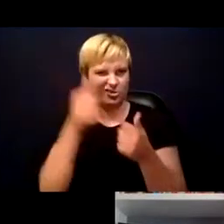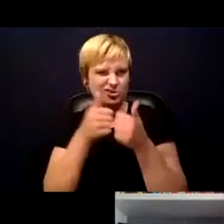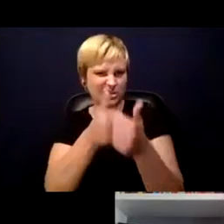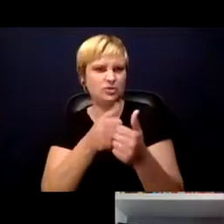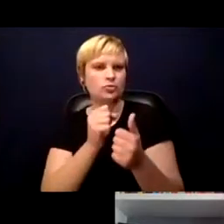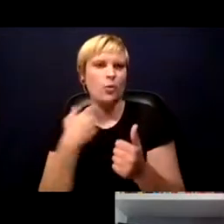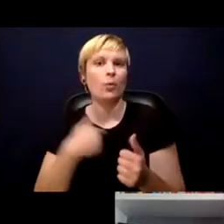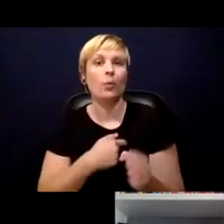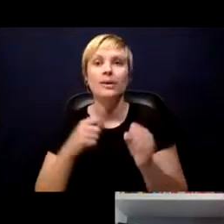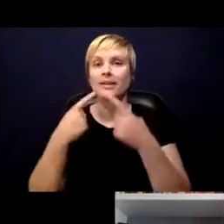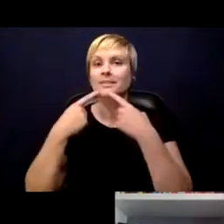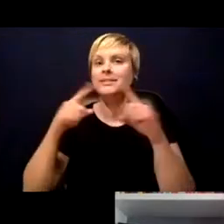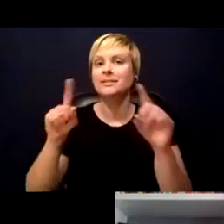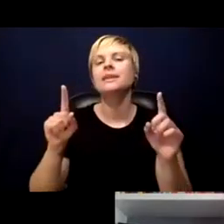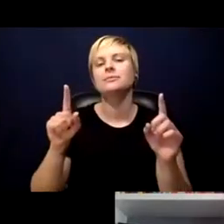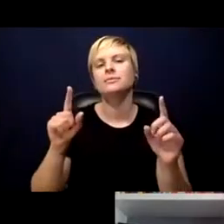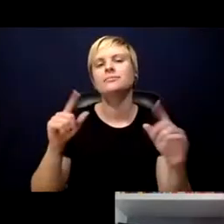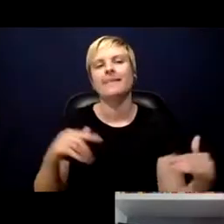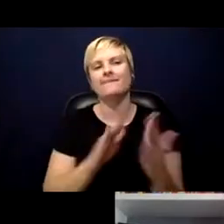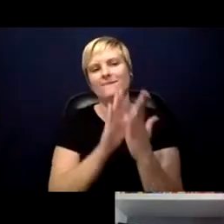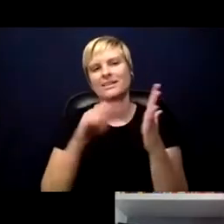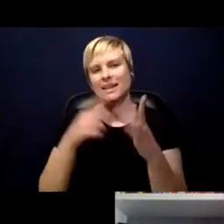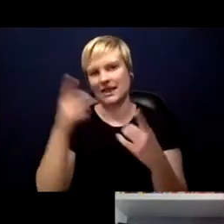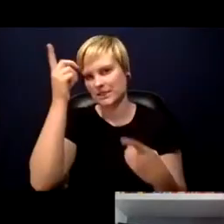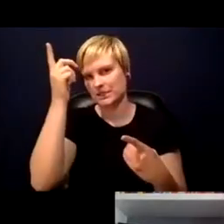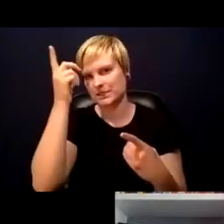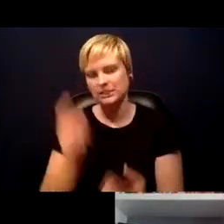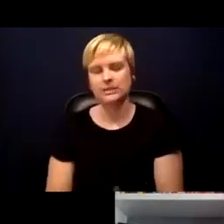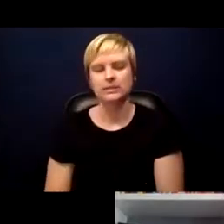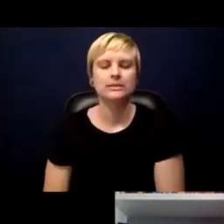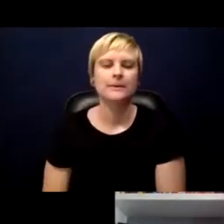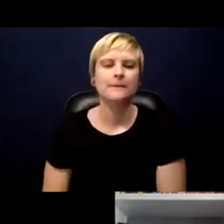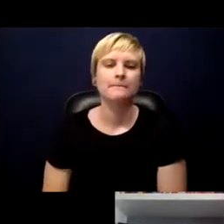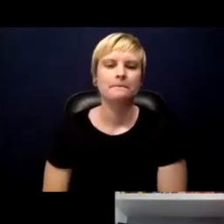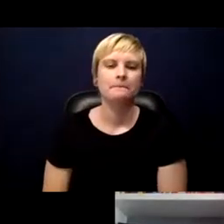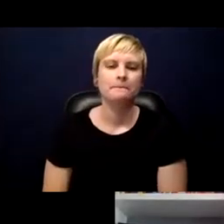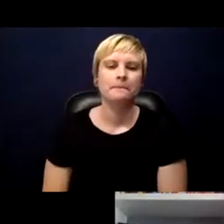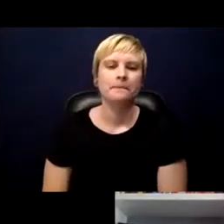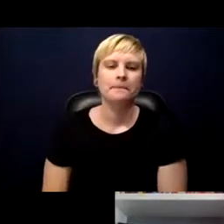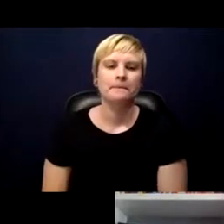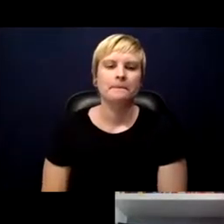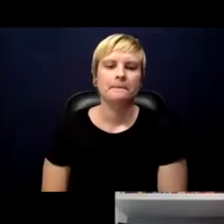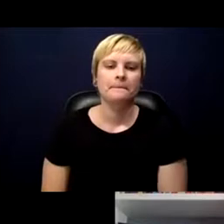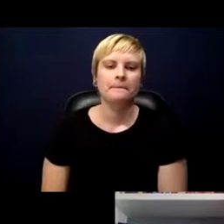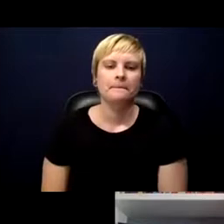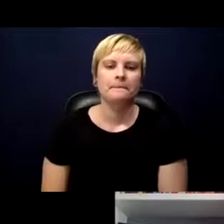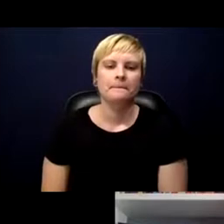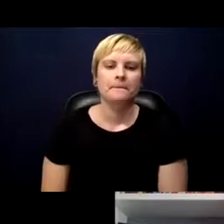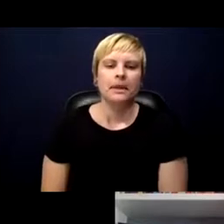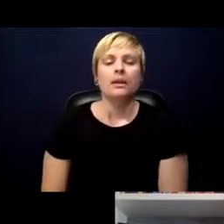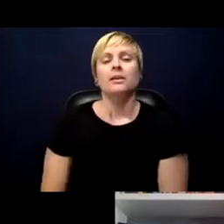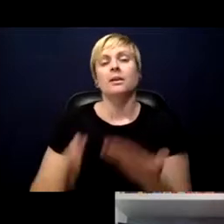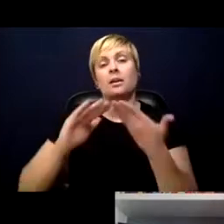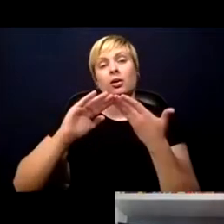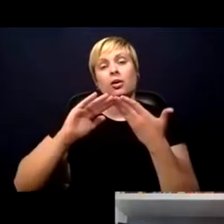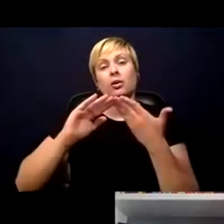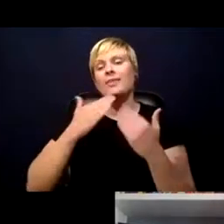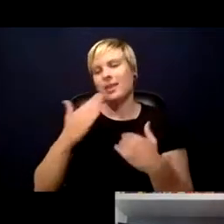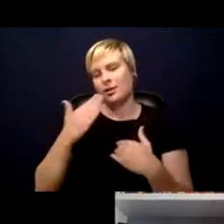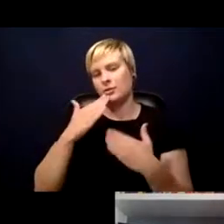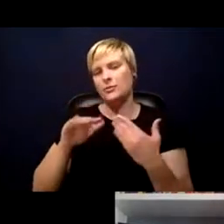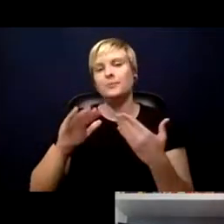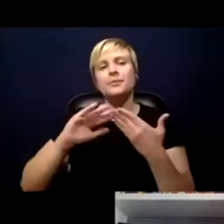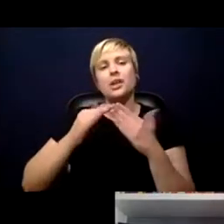in addressing this disease spread. Thank you. I think community trust is very, very